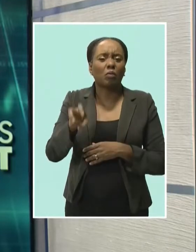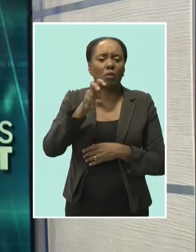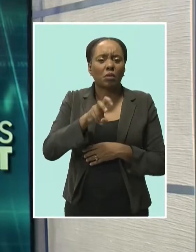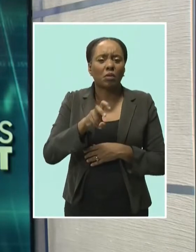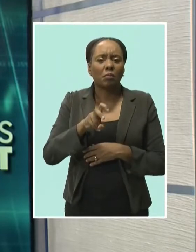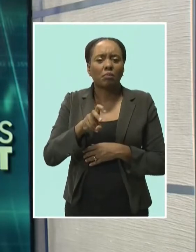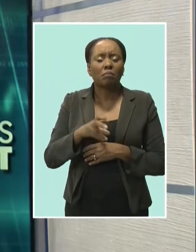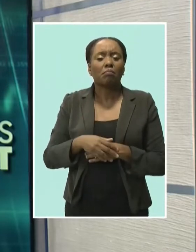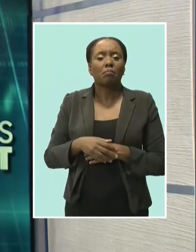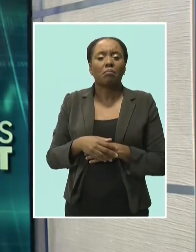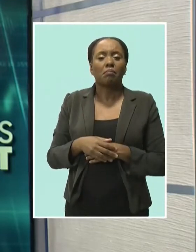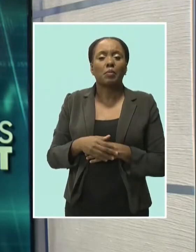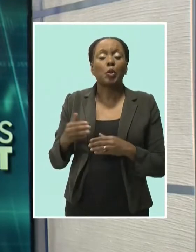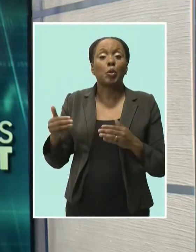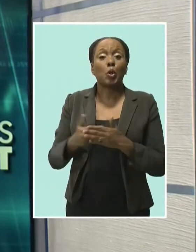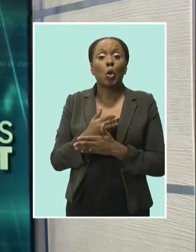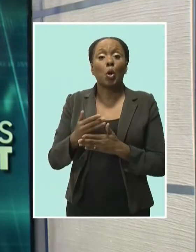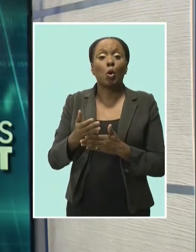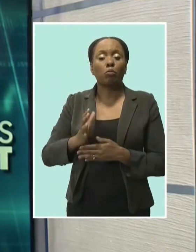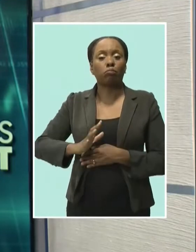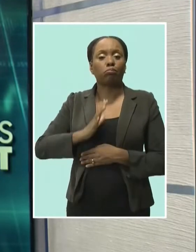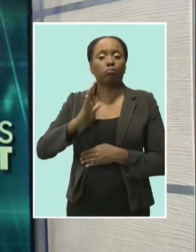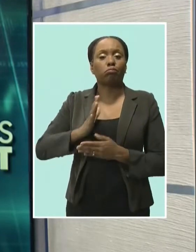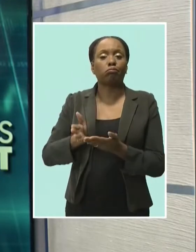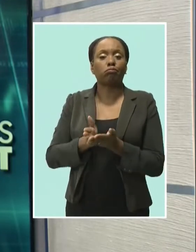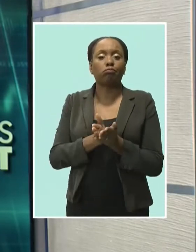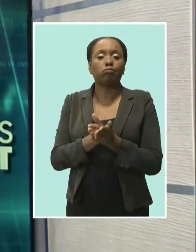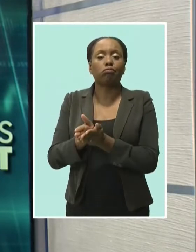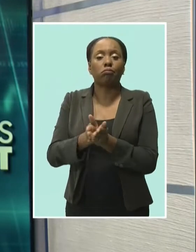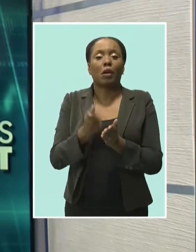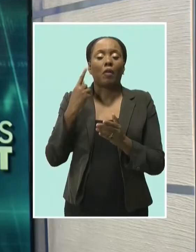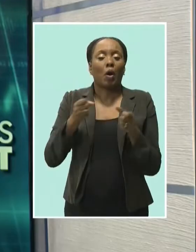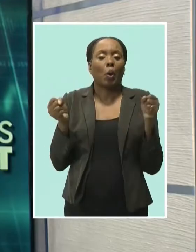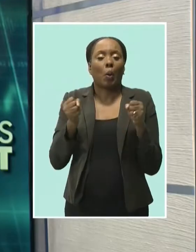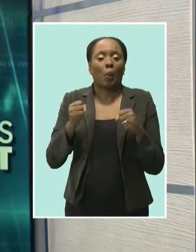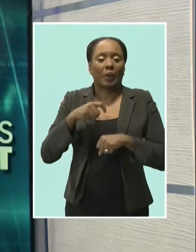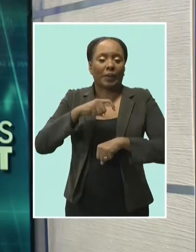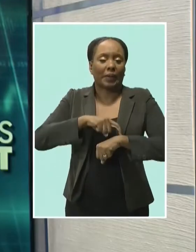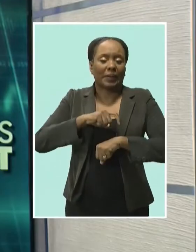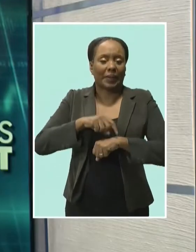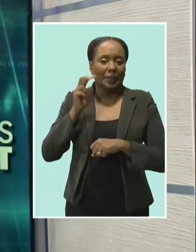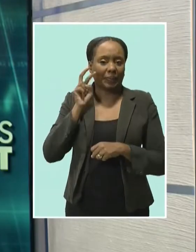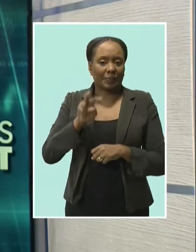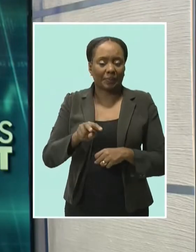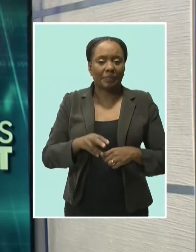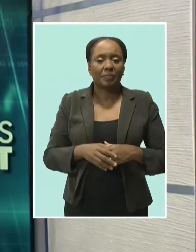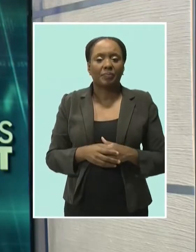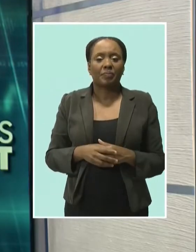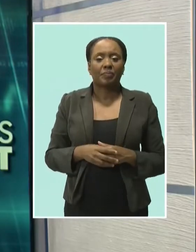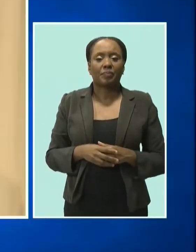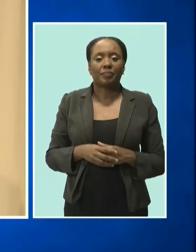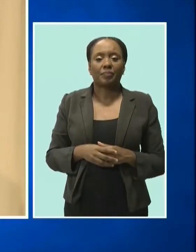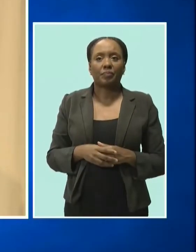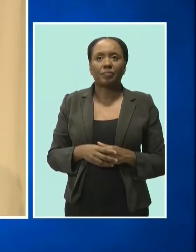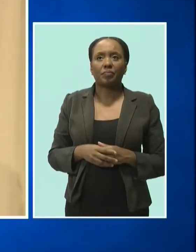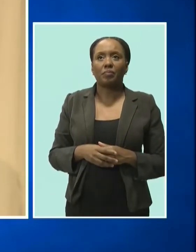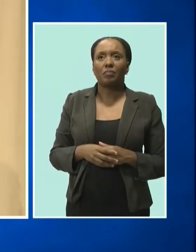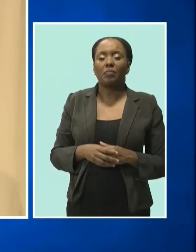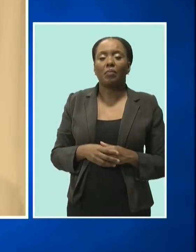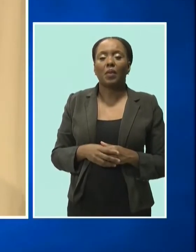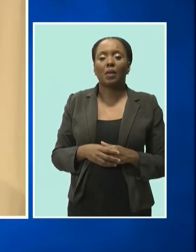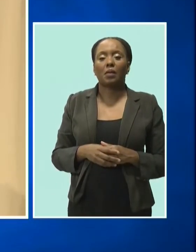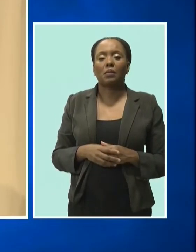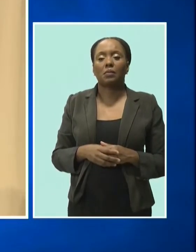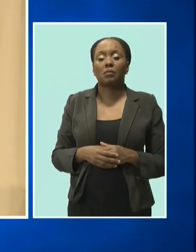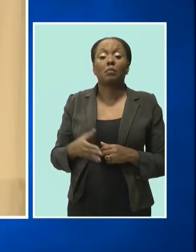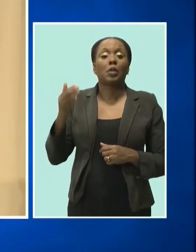new air carriers head to Barbados in the run-up to the start of the winter tourist season. Trevor Thorpe reports. But the real gap here is a